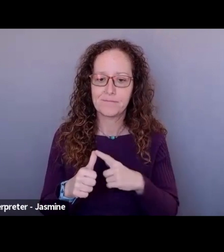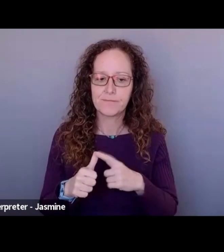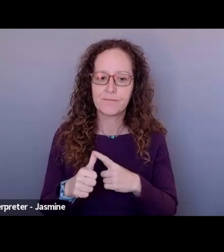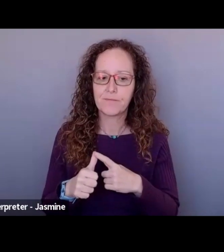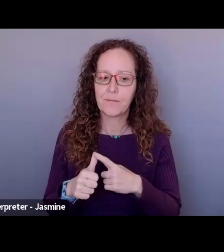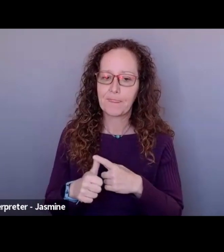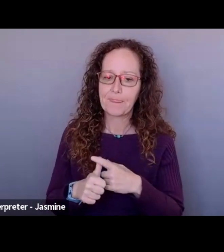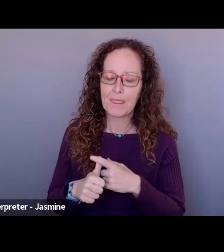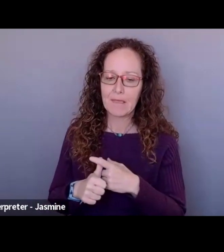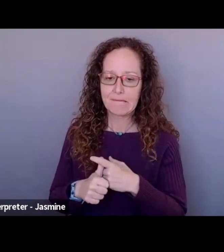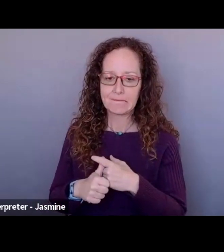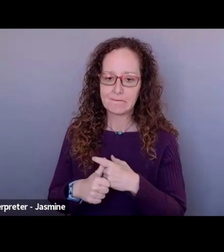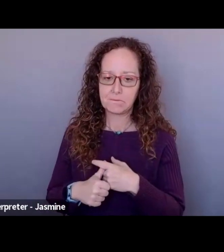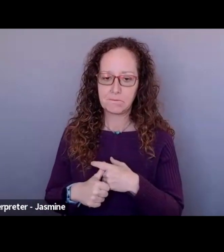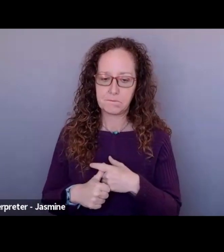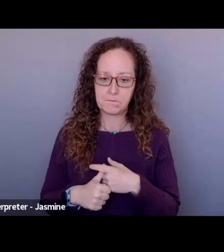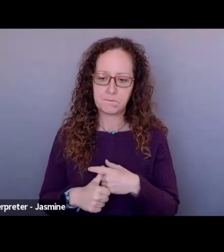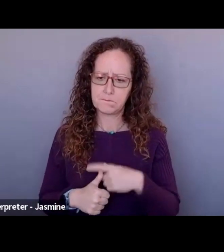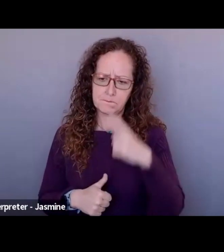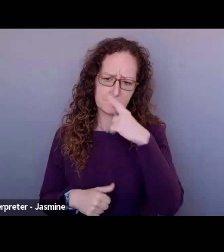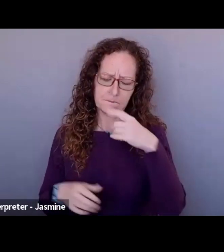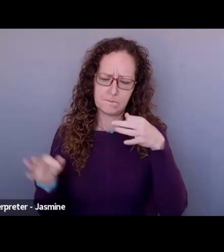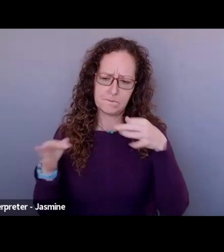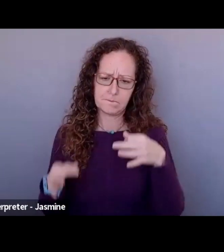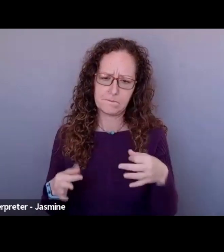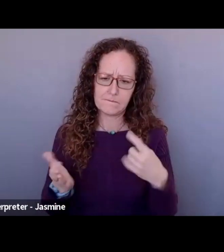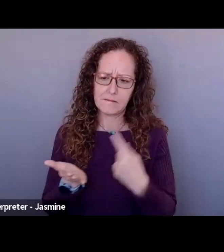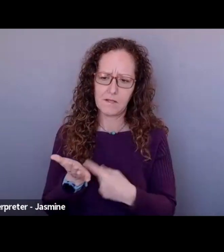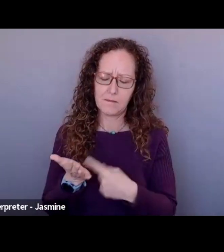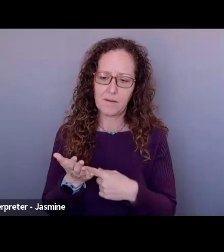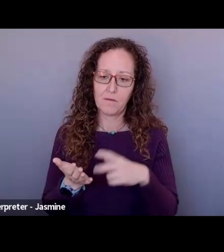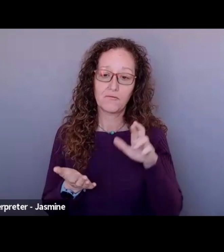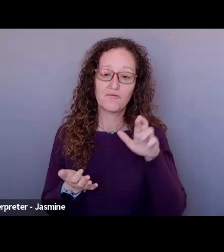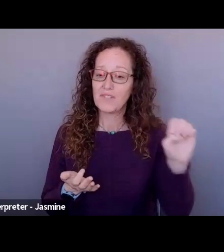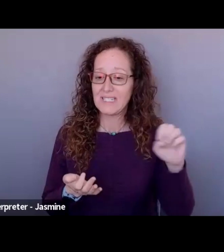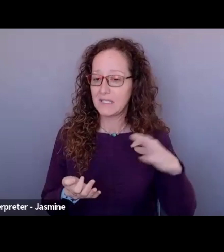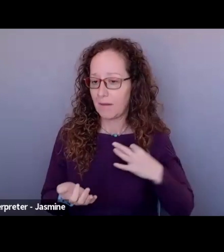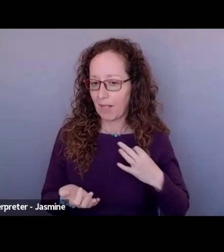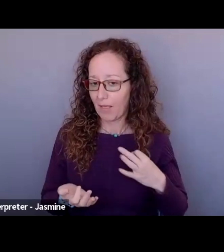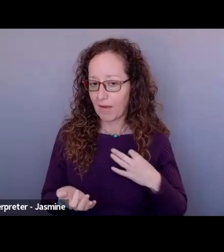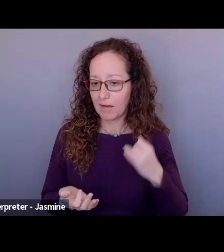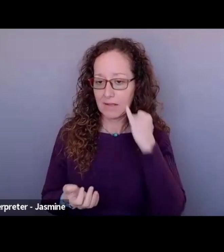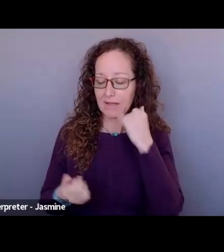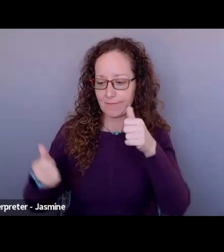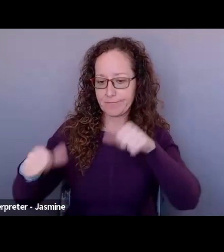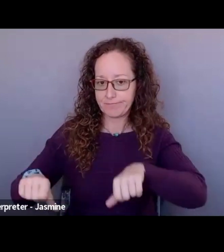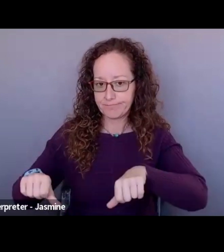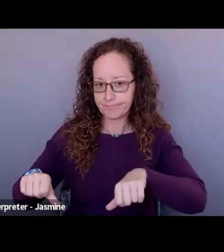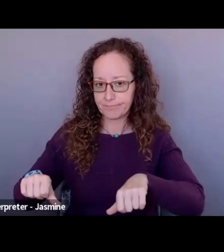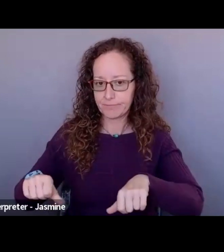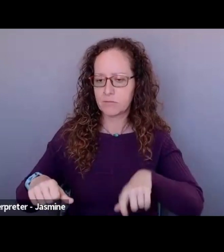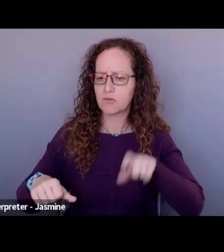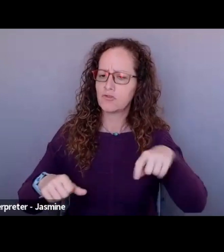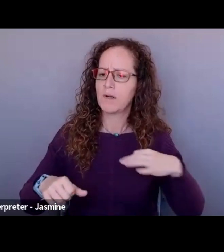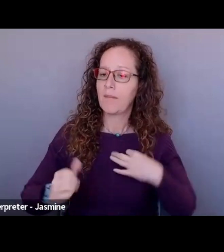is, um, can you talk about reapplying for grants that you don't get? Like when you should reapply?